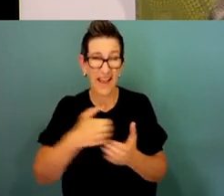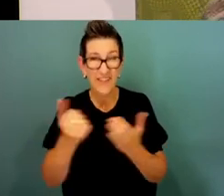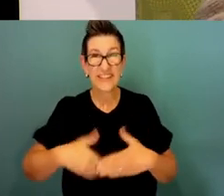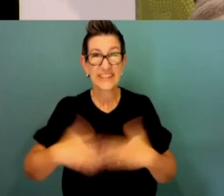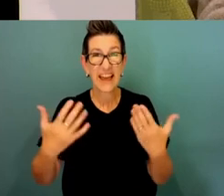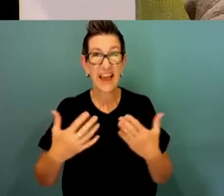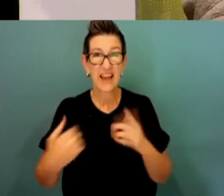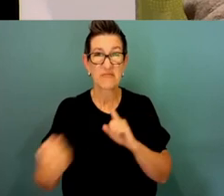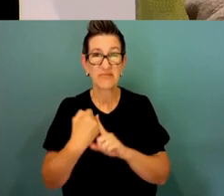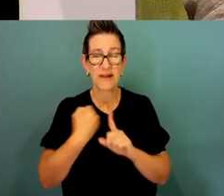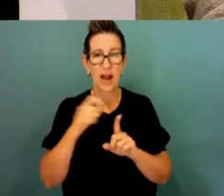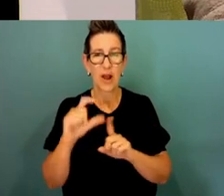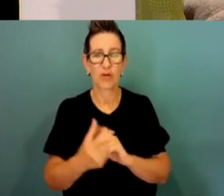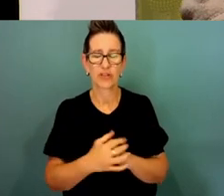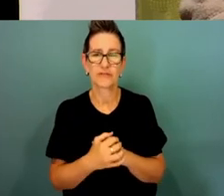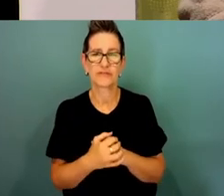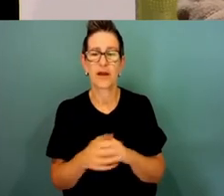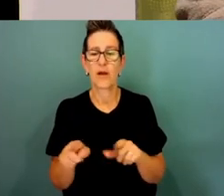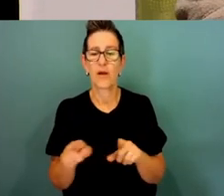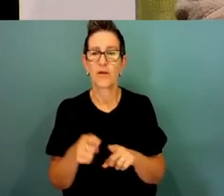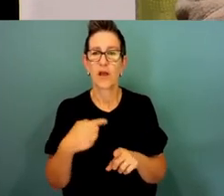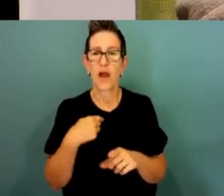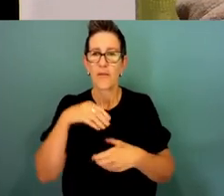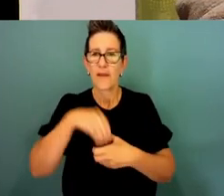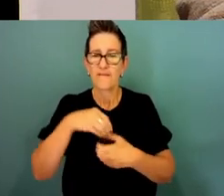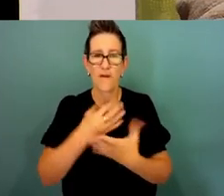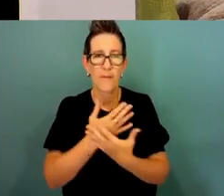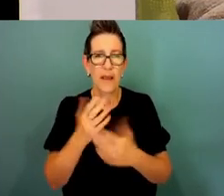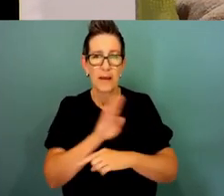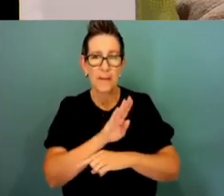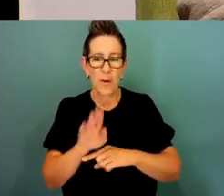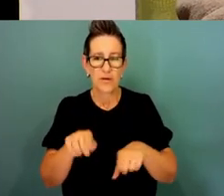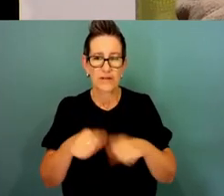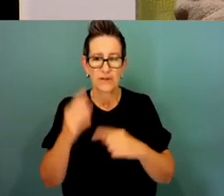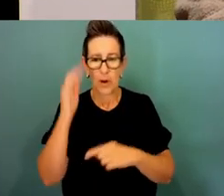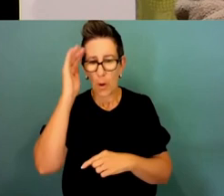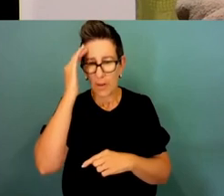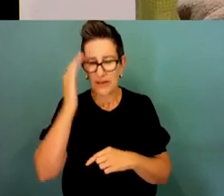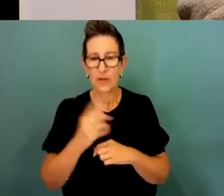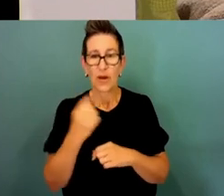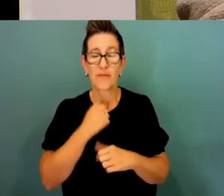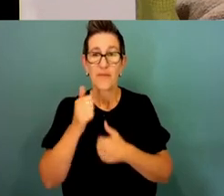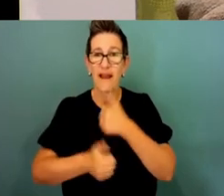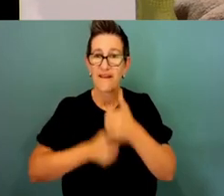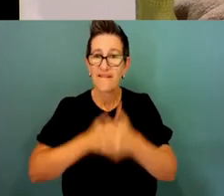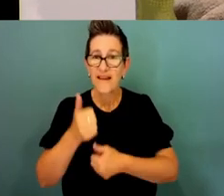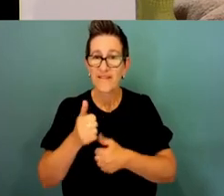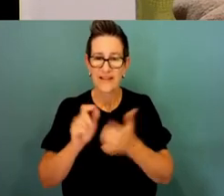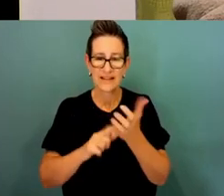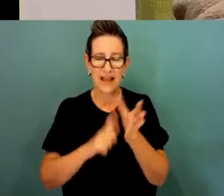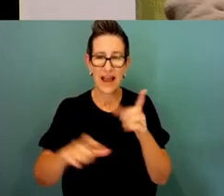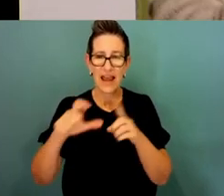I also sit on a lot of boards and committees. One of my favourite ones is Landcare ACT.